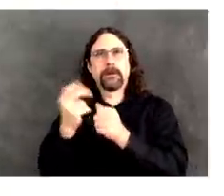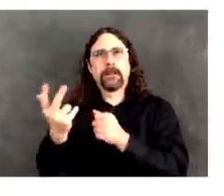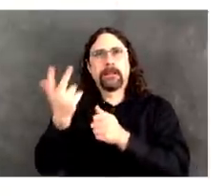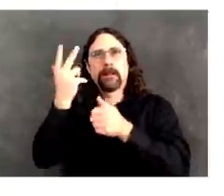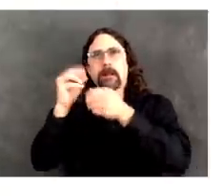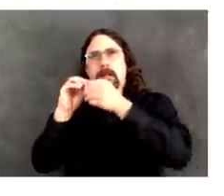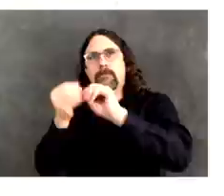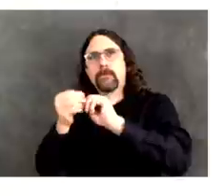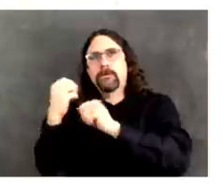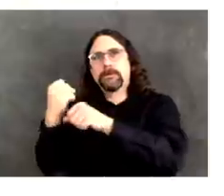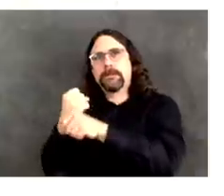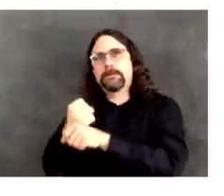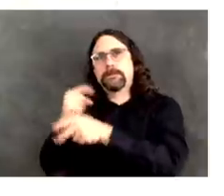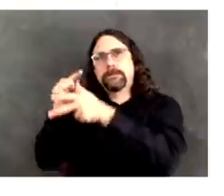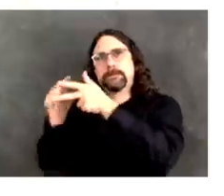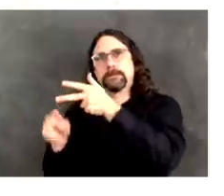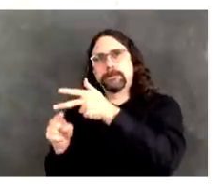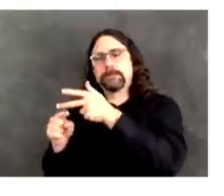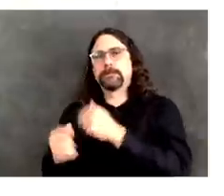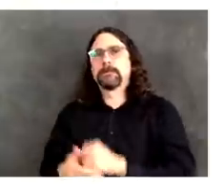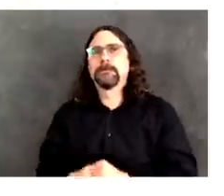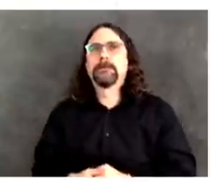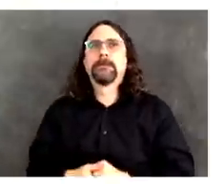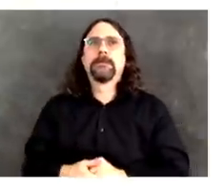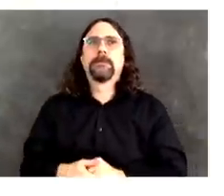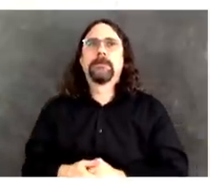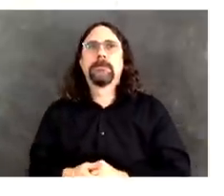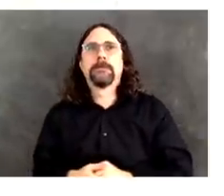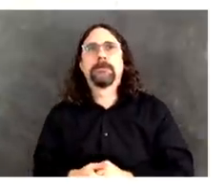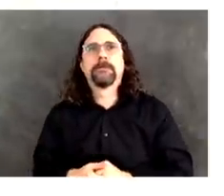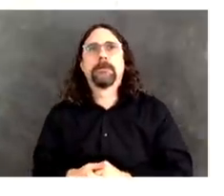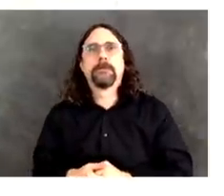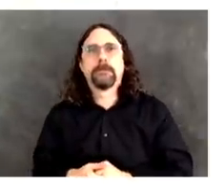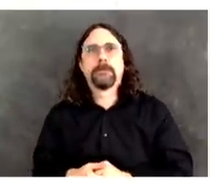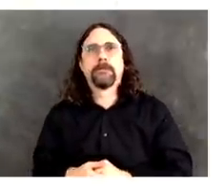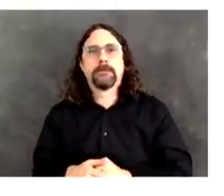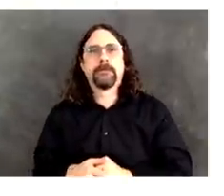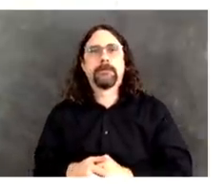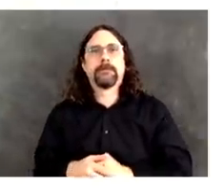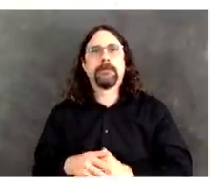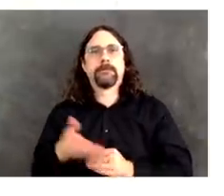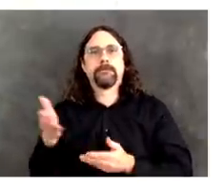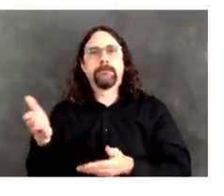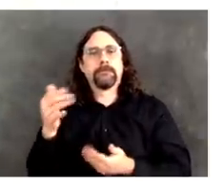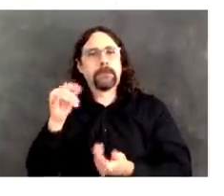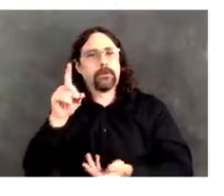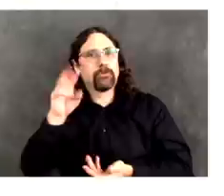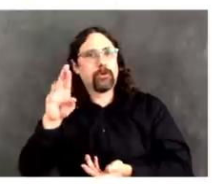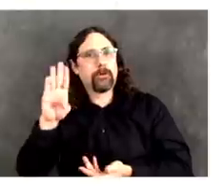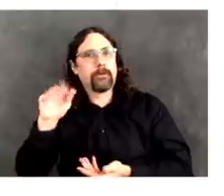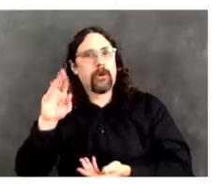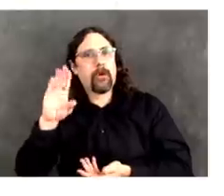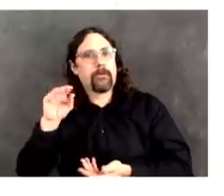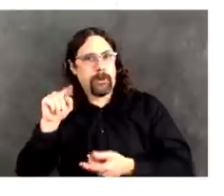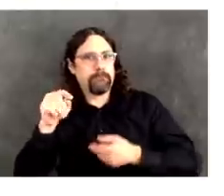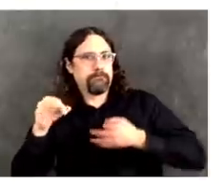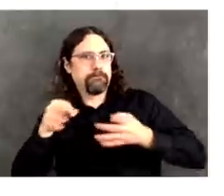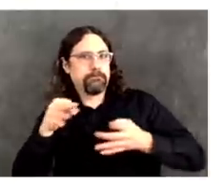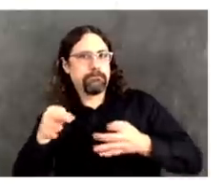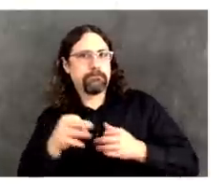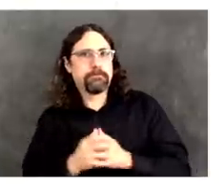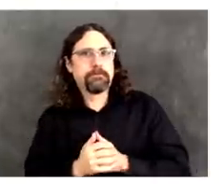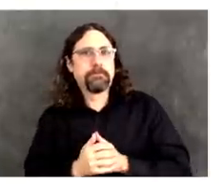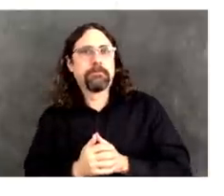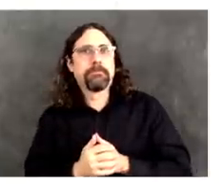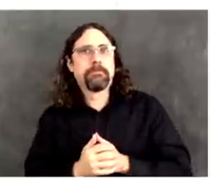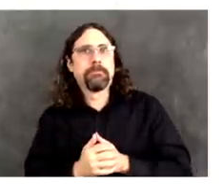guideline of 200, which is typically twice the baseline of those types